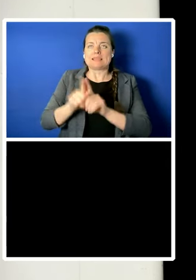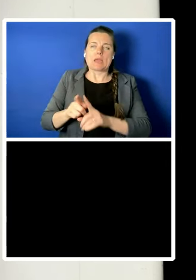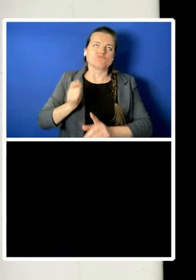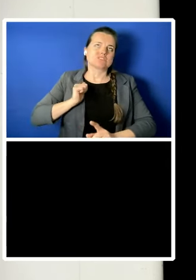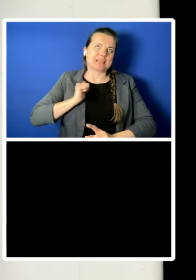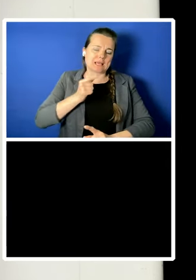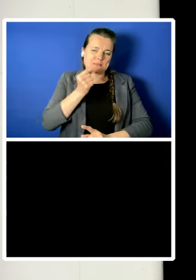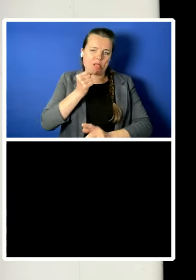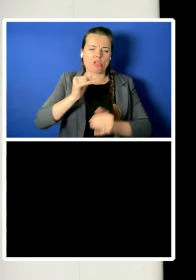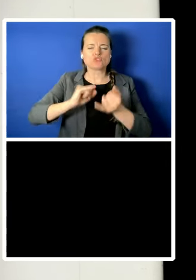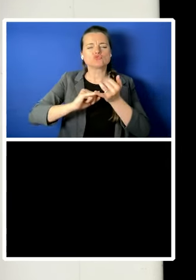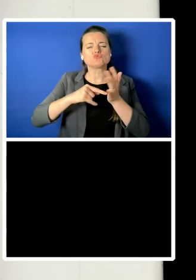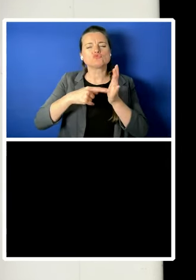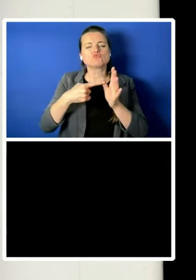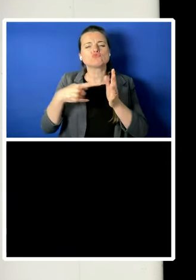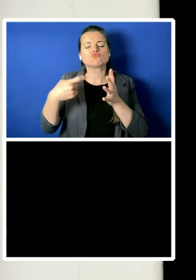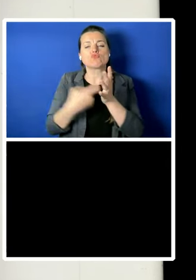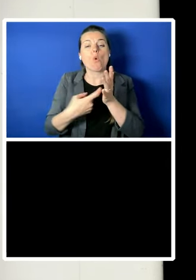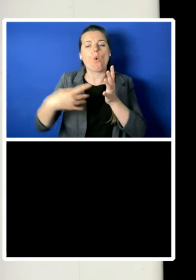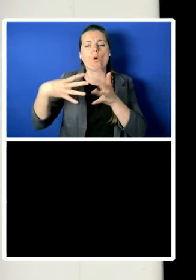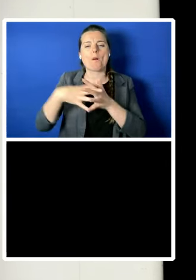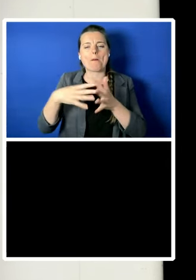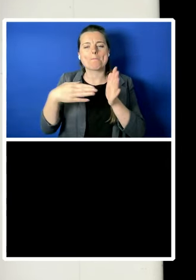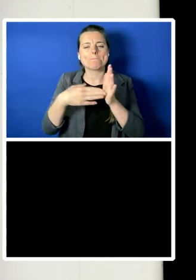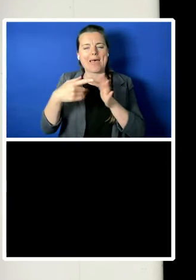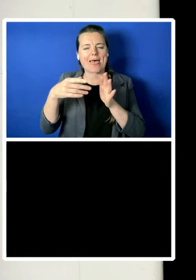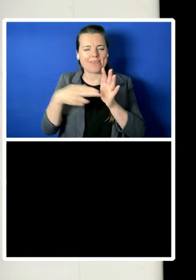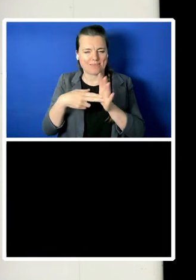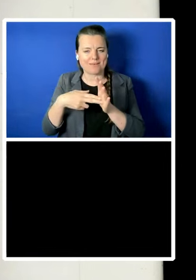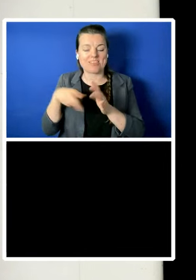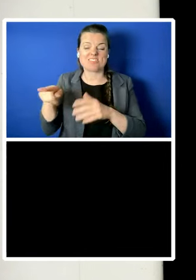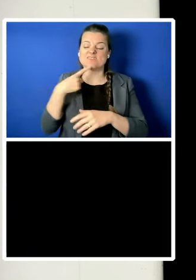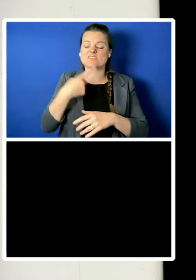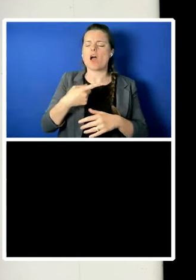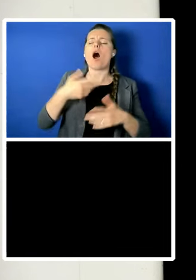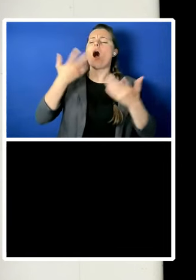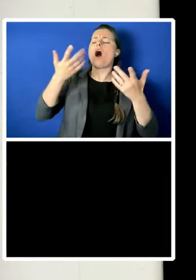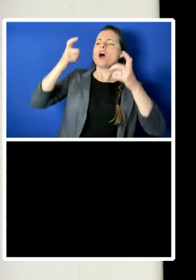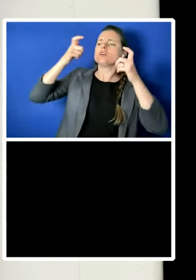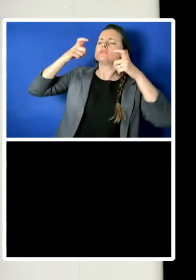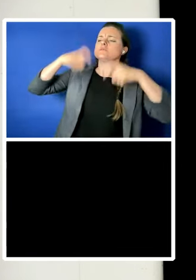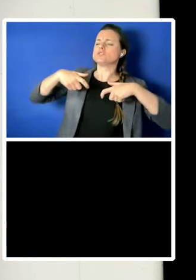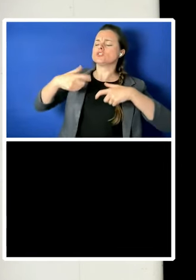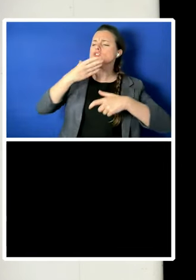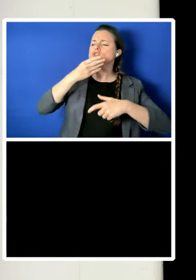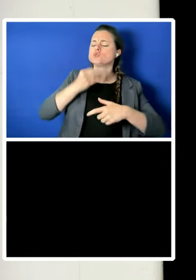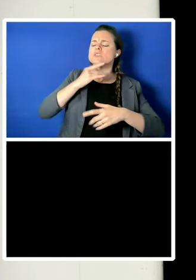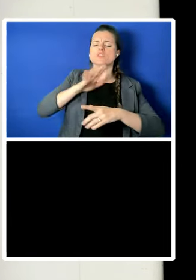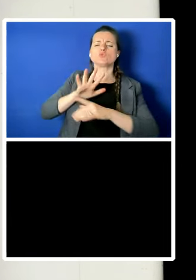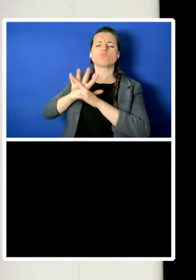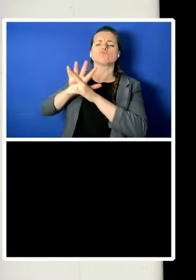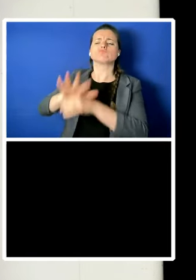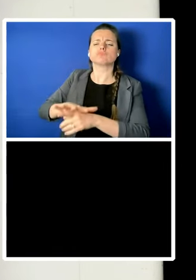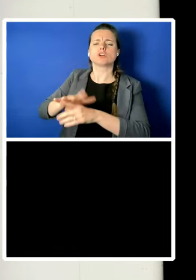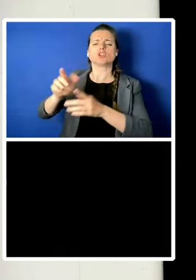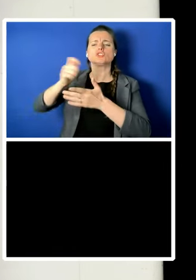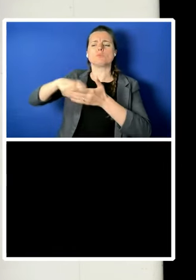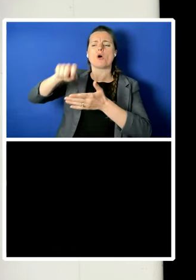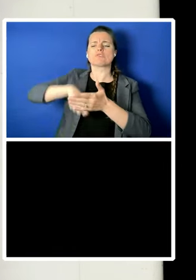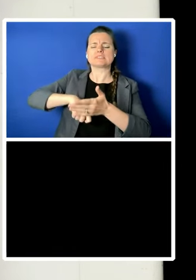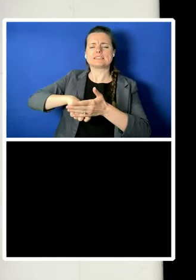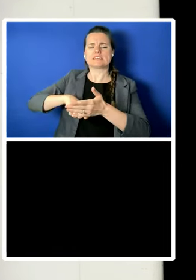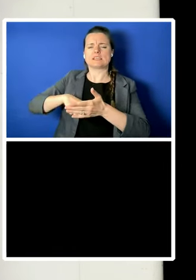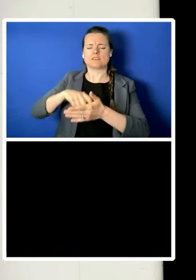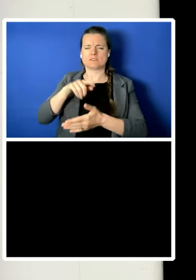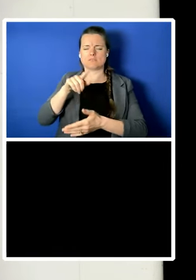lawyers and judges use human rights law to trump politics and democracy. yet these rights